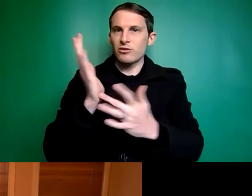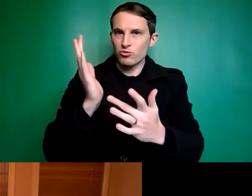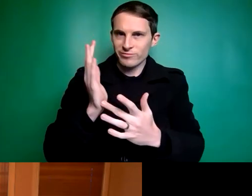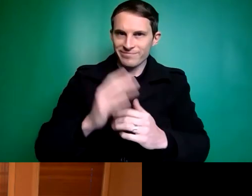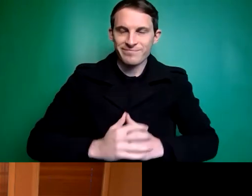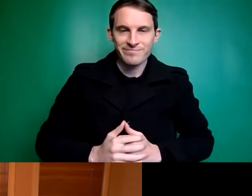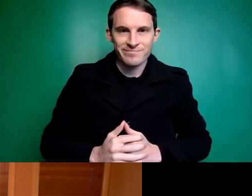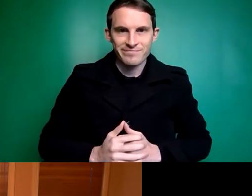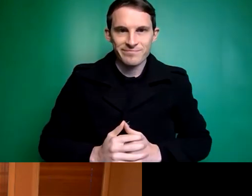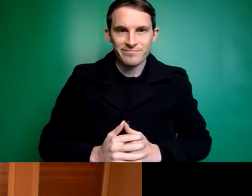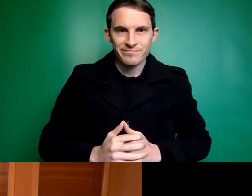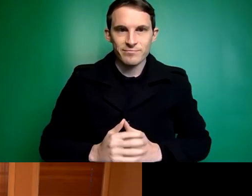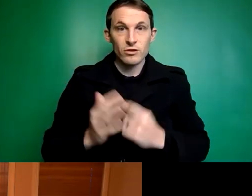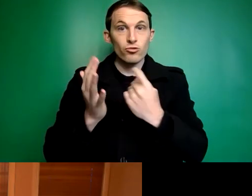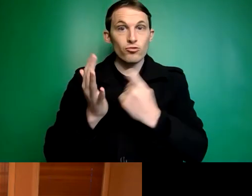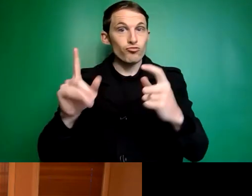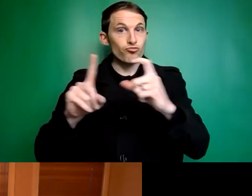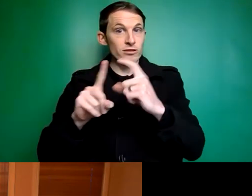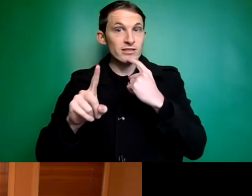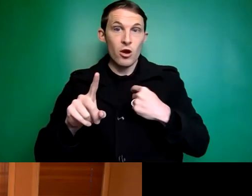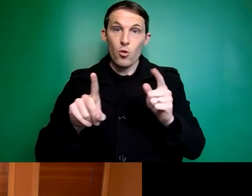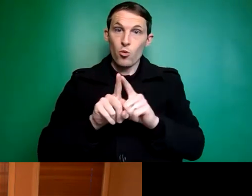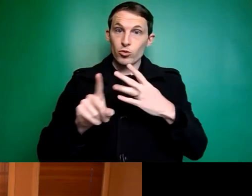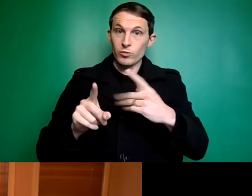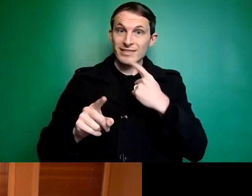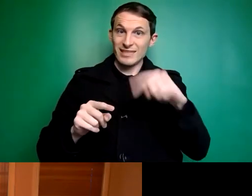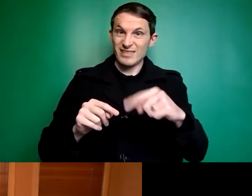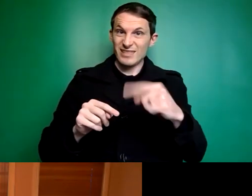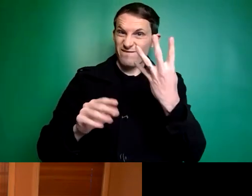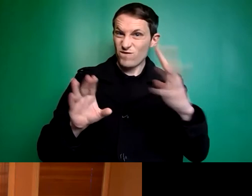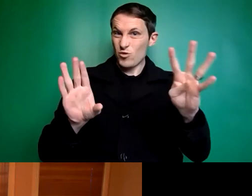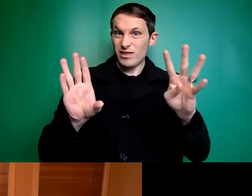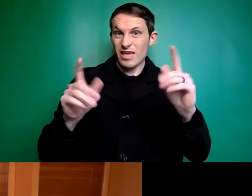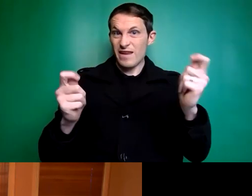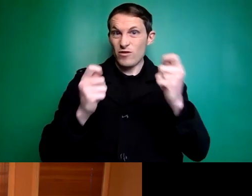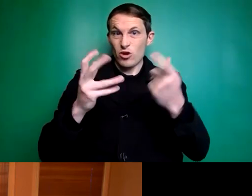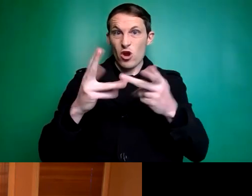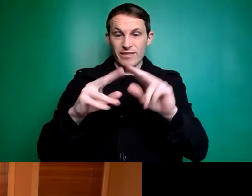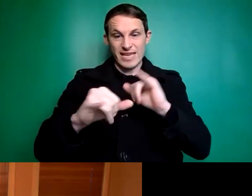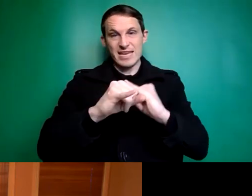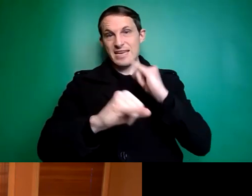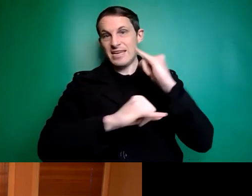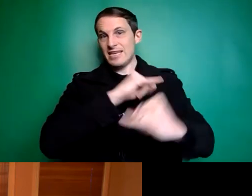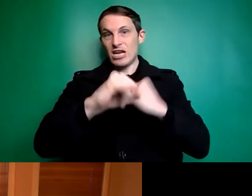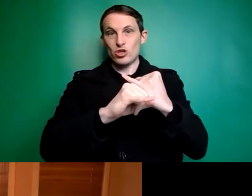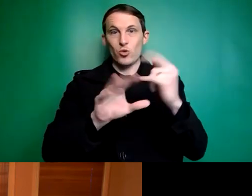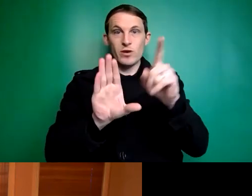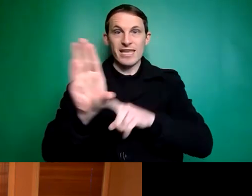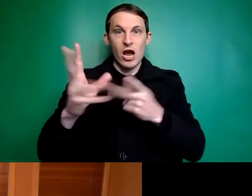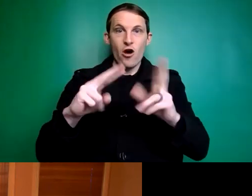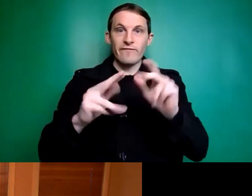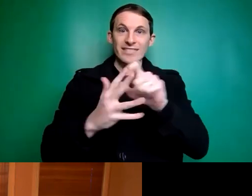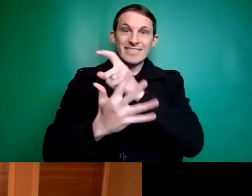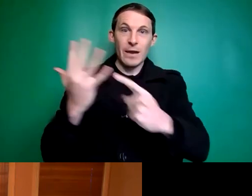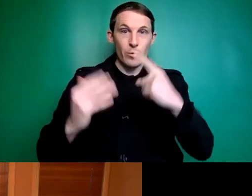like to say that this is the 40th anniversary of the International Year of Disabled People. And I think this is a great time